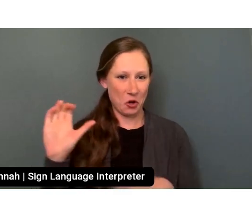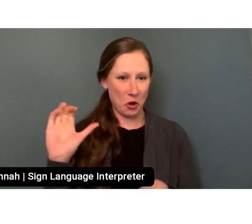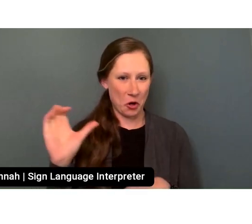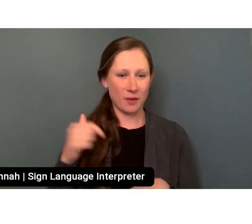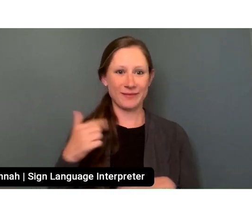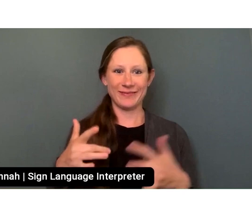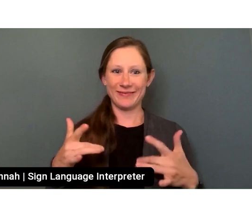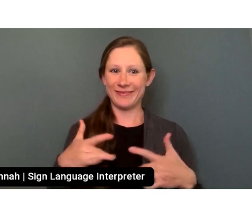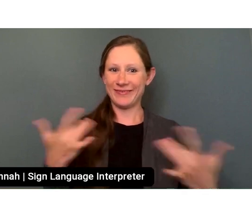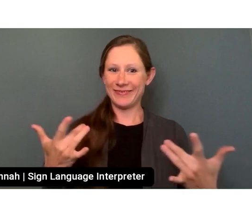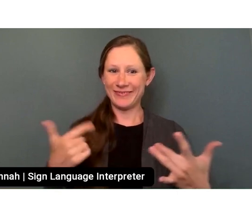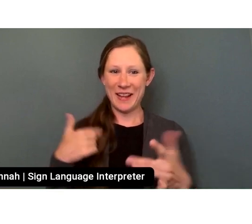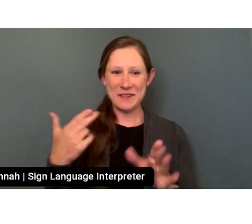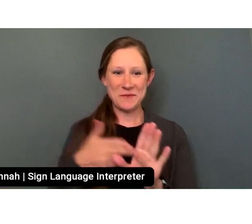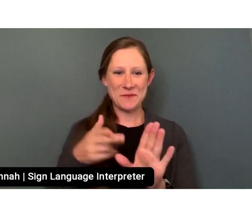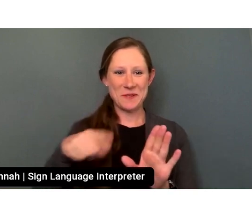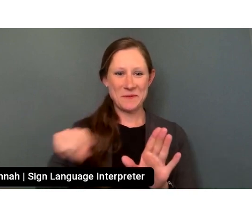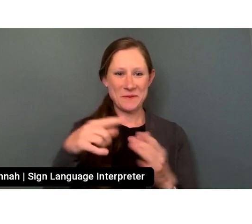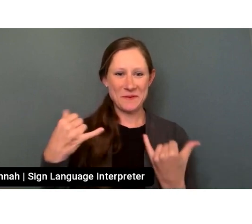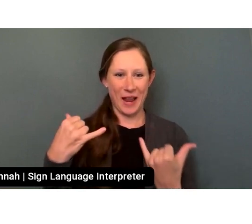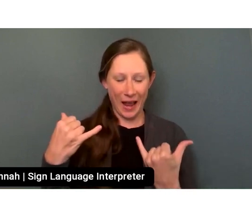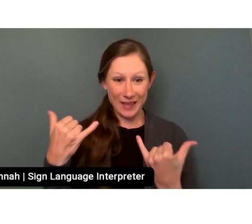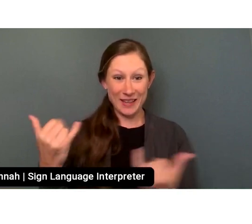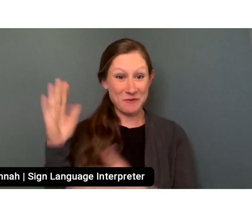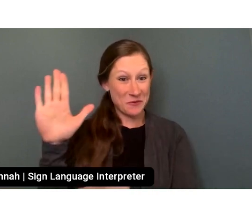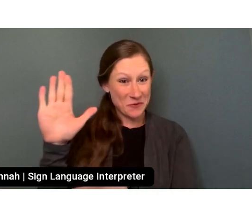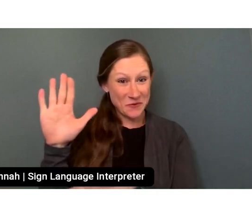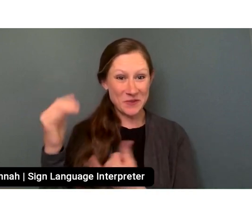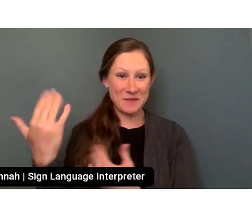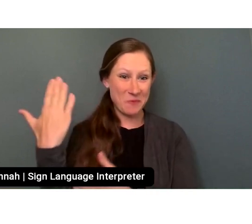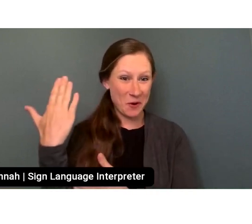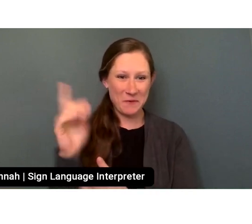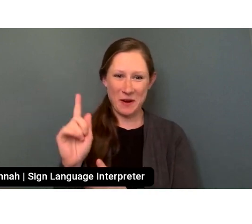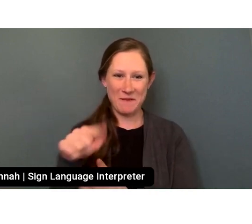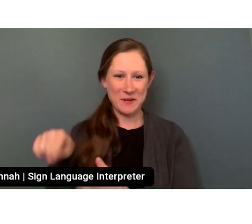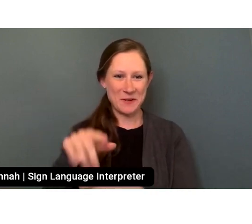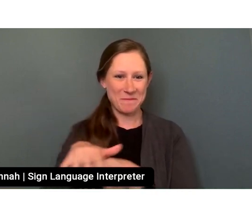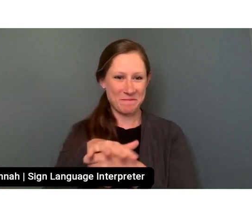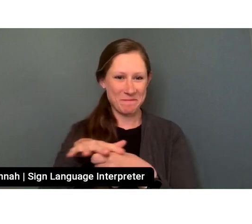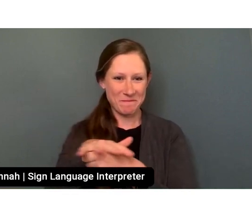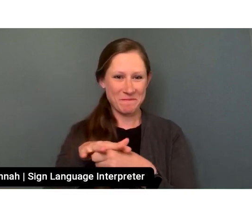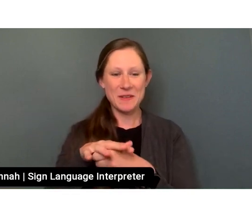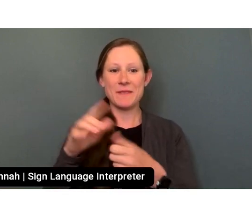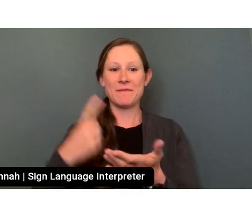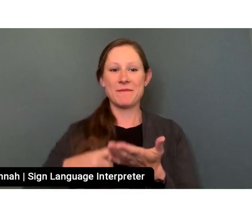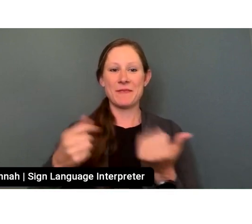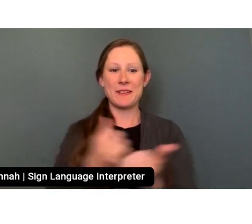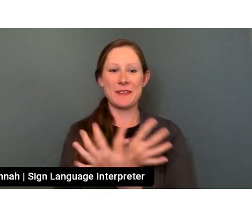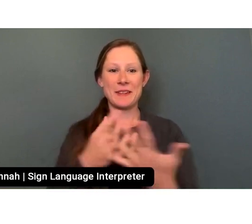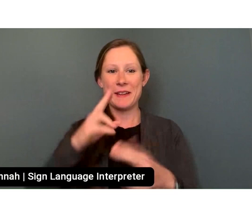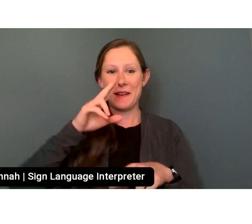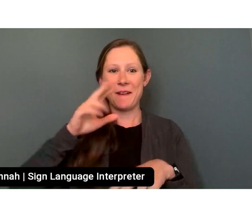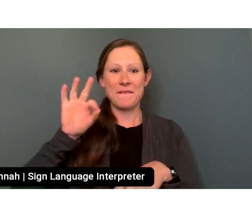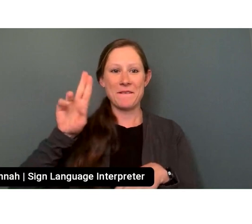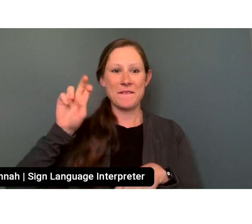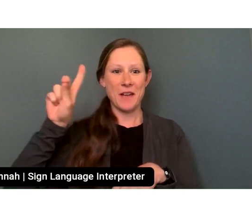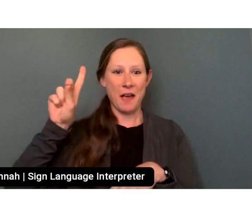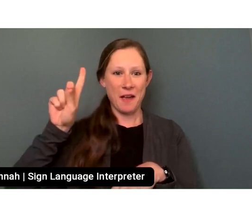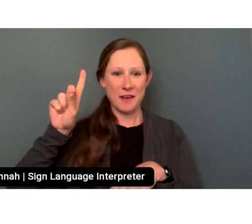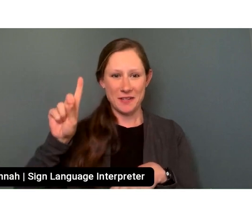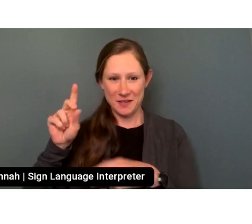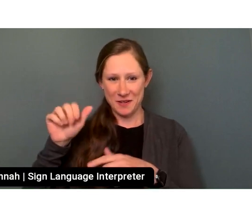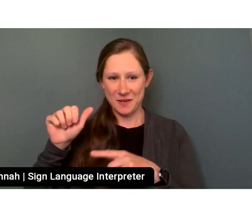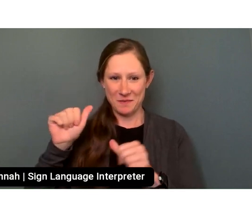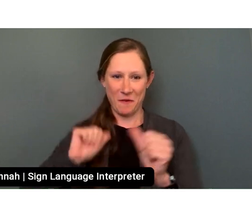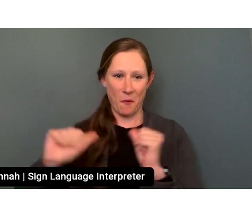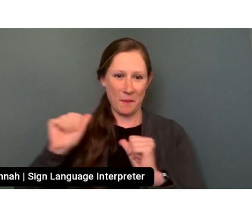this afternoon, depending on where you are, to discuss all things fund performance. And I have someone who I think